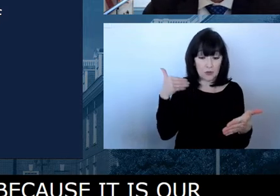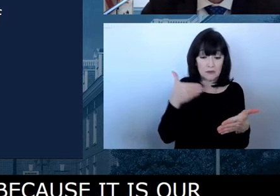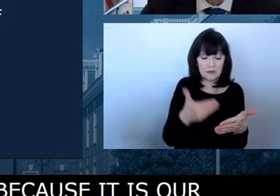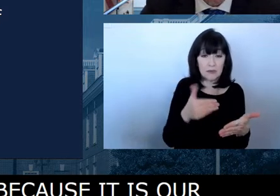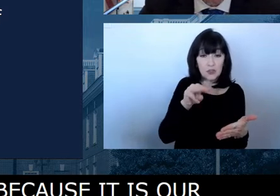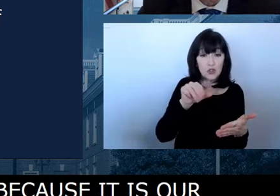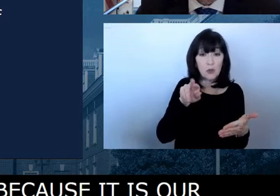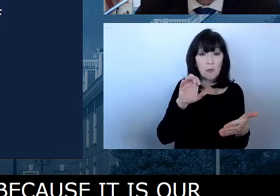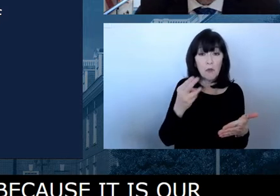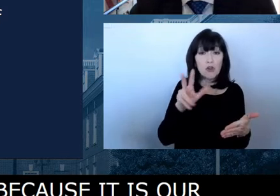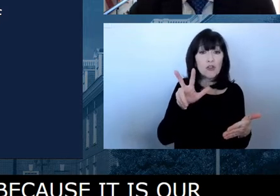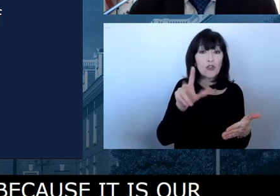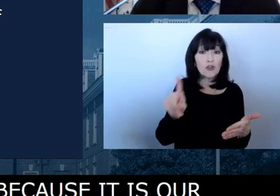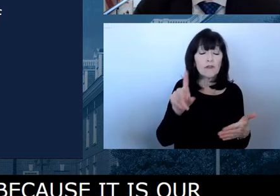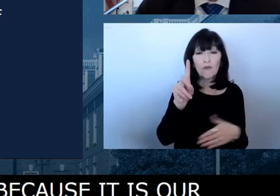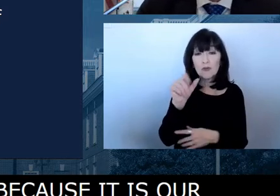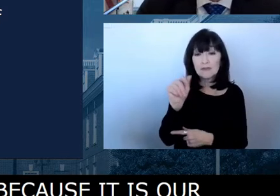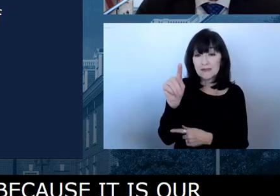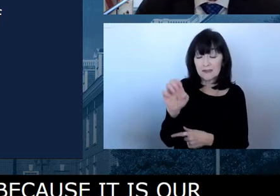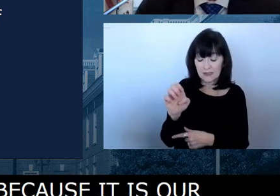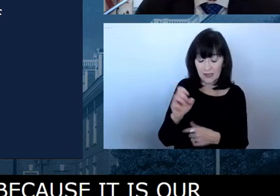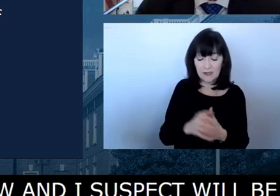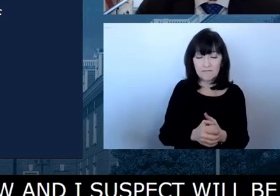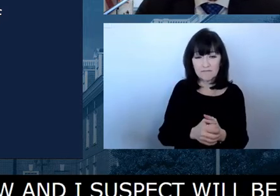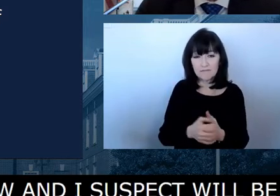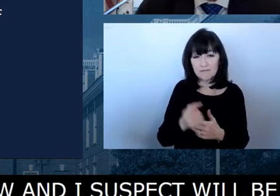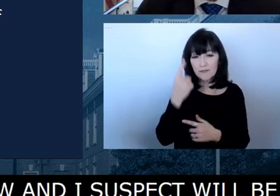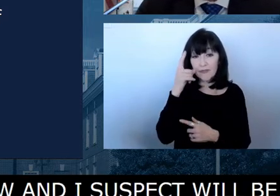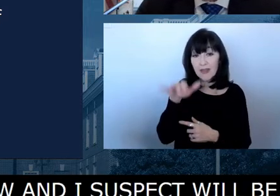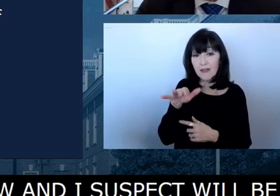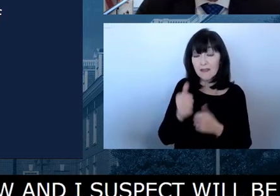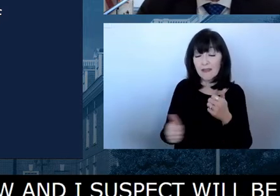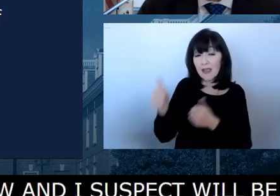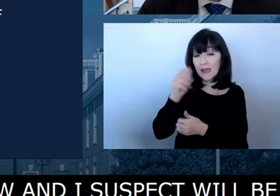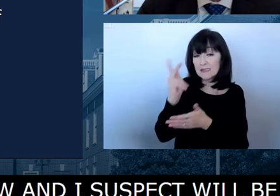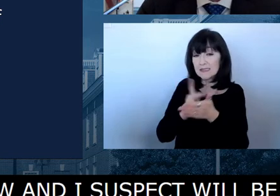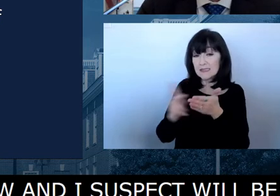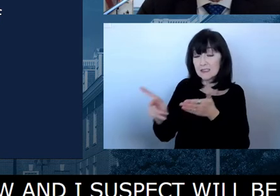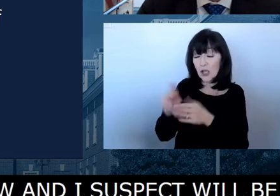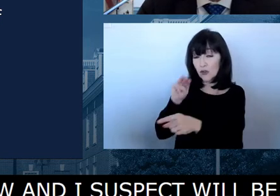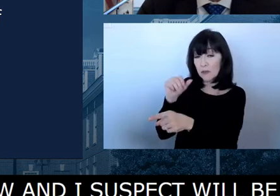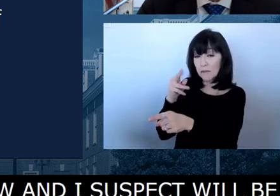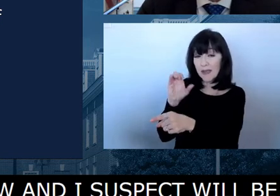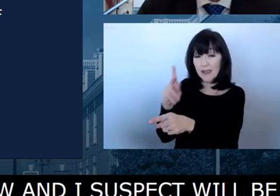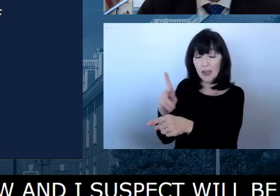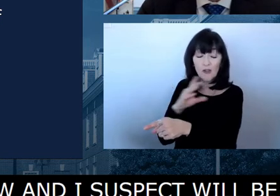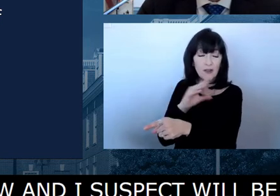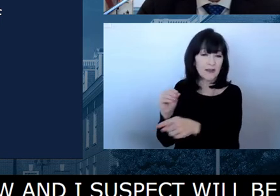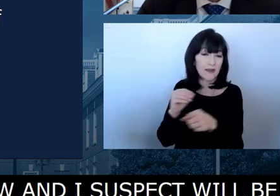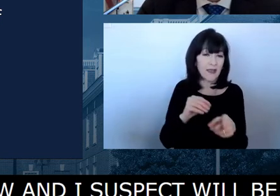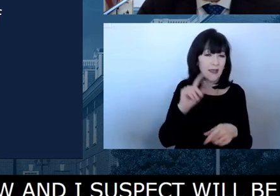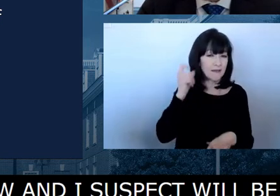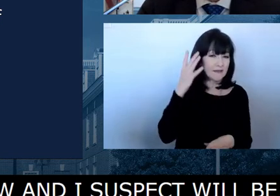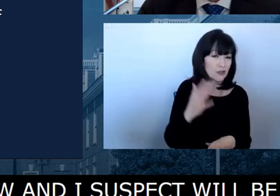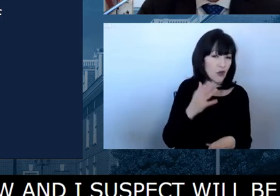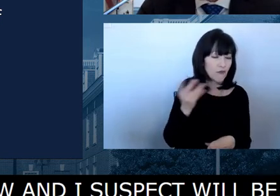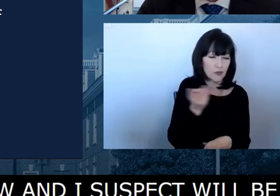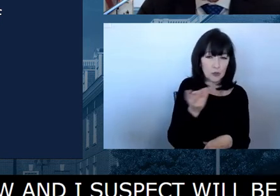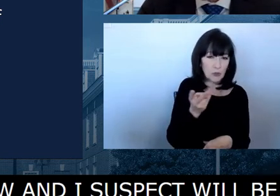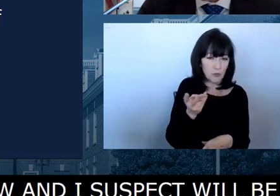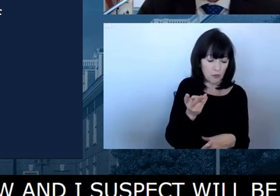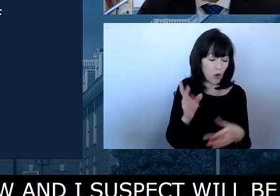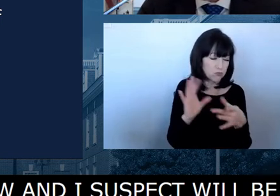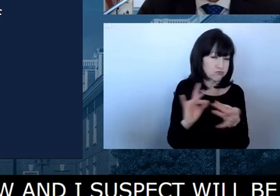So as both secretary McGarrick and the governor have, um, shared, and everyone is already aware